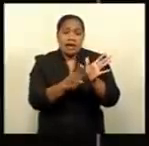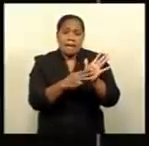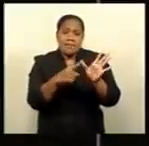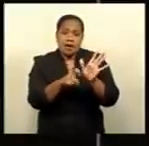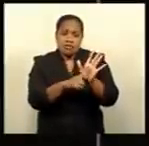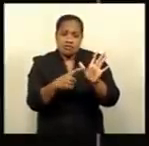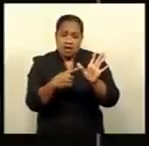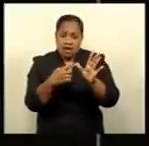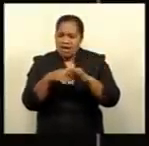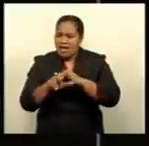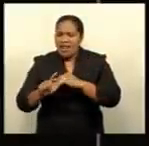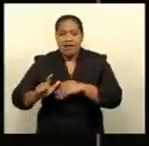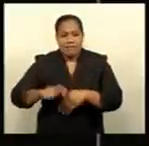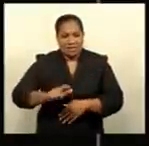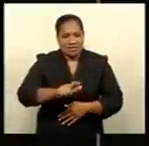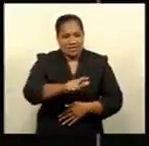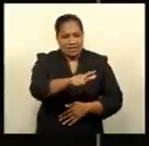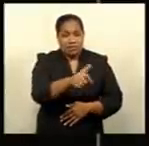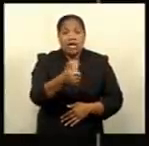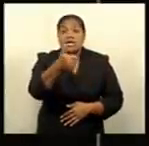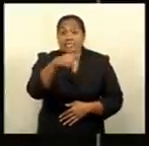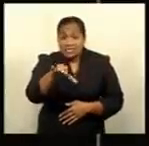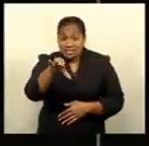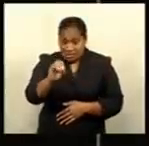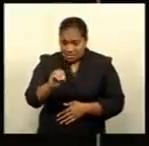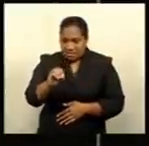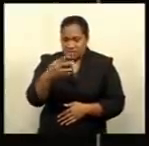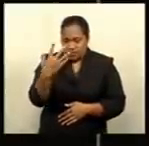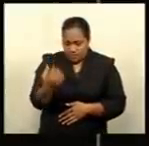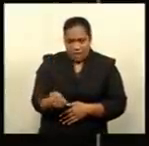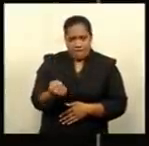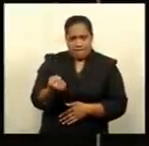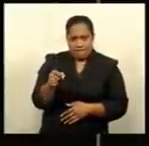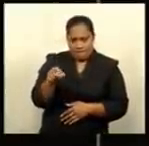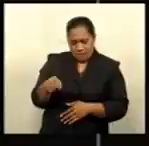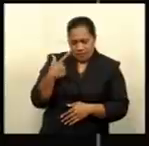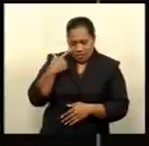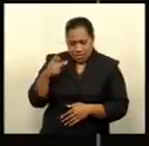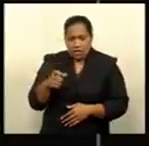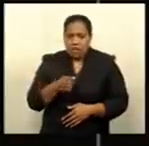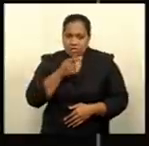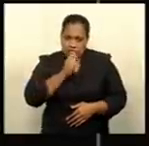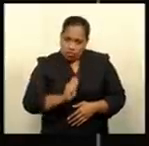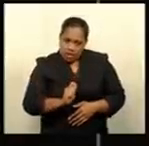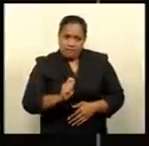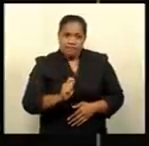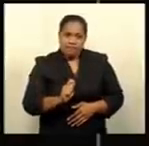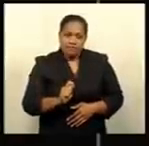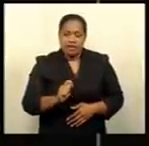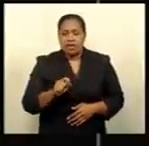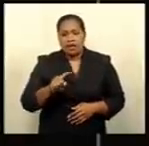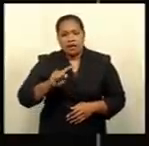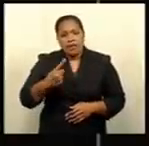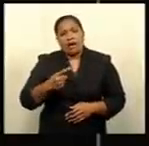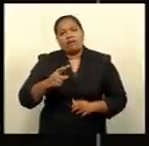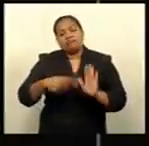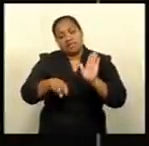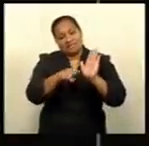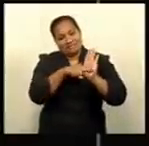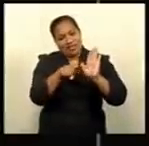Lambasa. Sixty contacts have been established so far. They have been swabbed and have returned negative results.